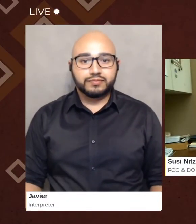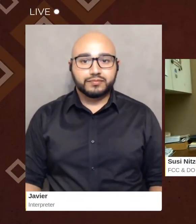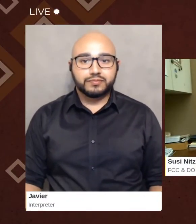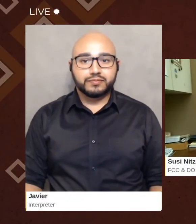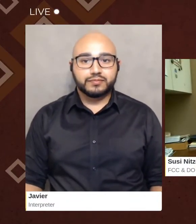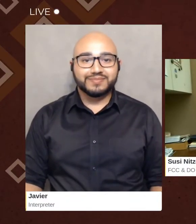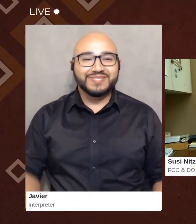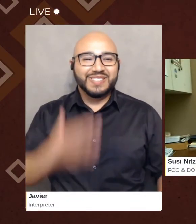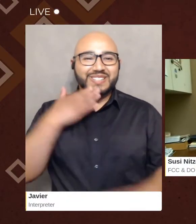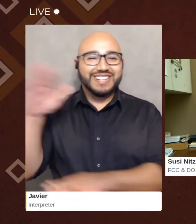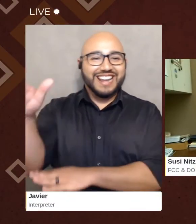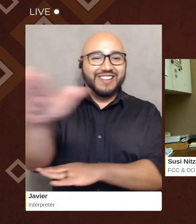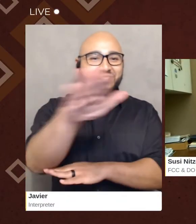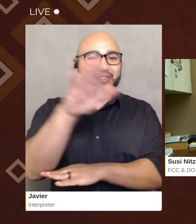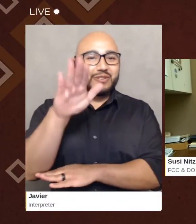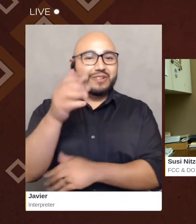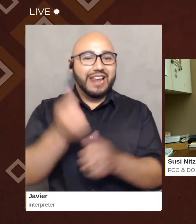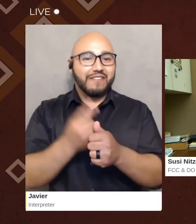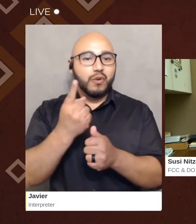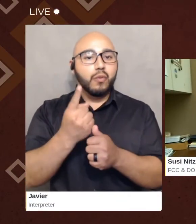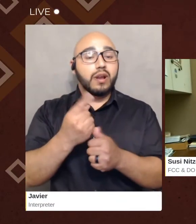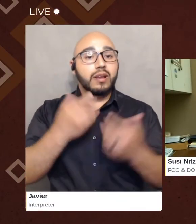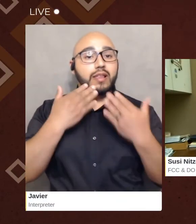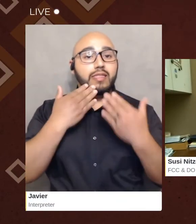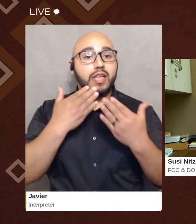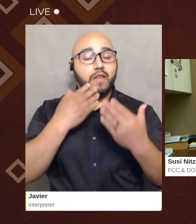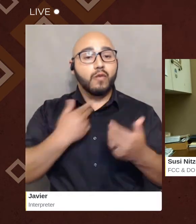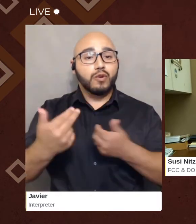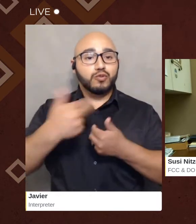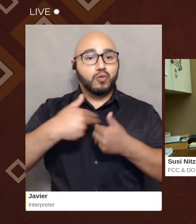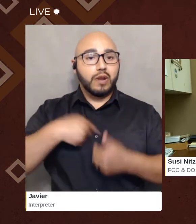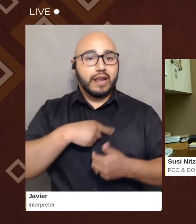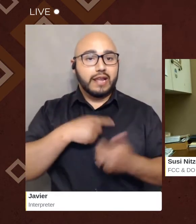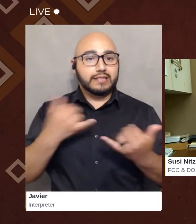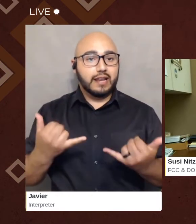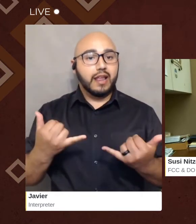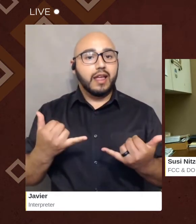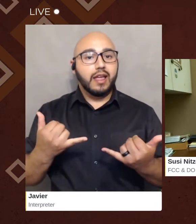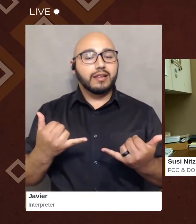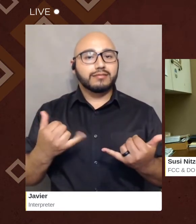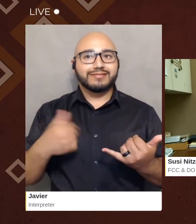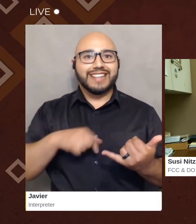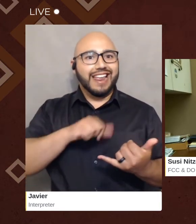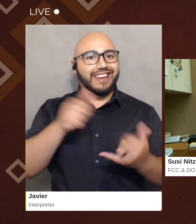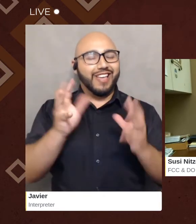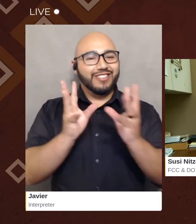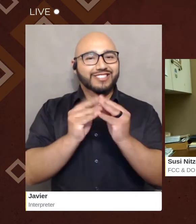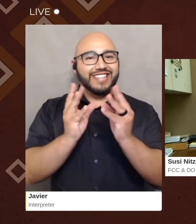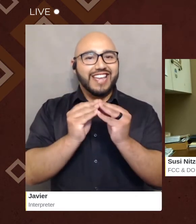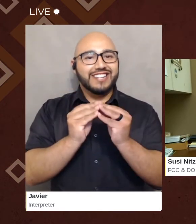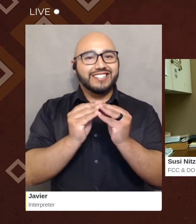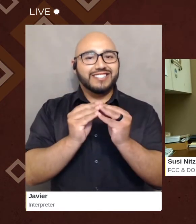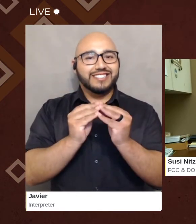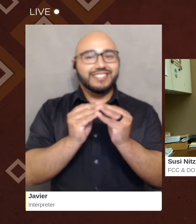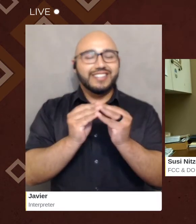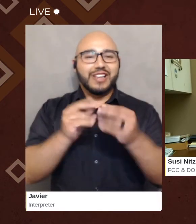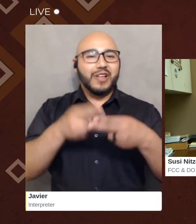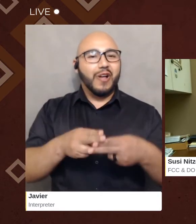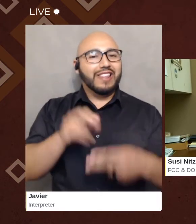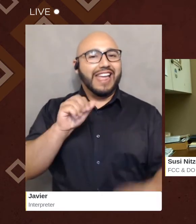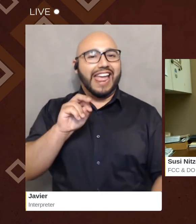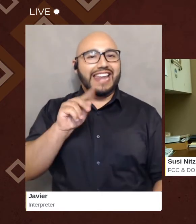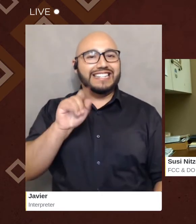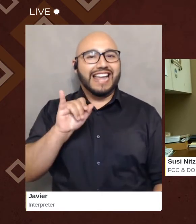Good afternoon, everybody, and thank you for joining us for another session in our anti-racism